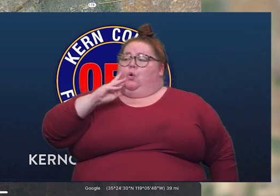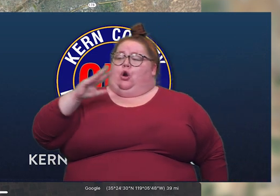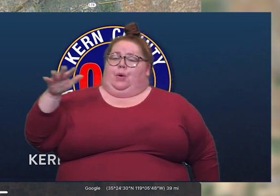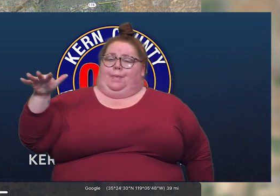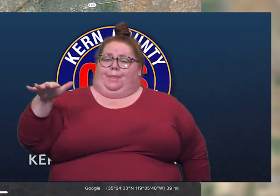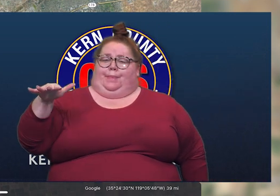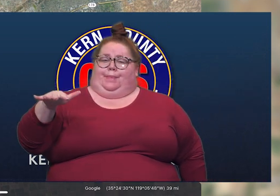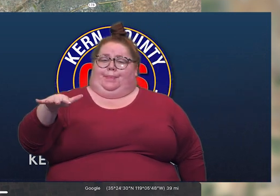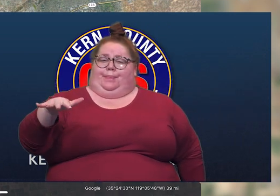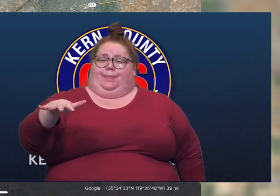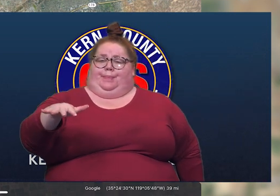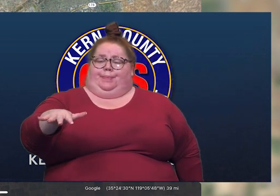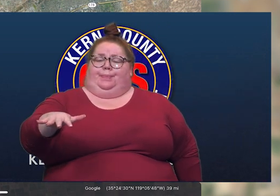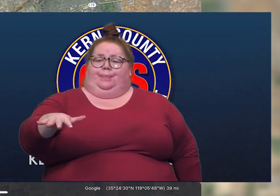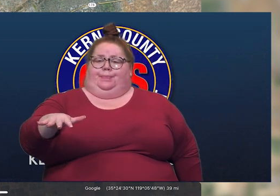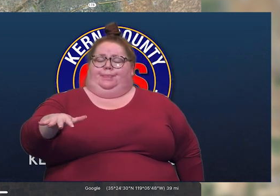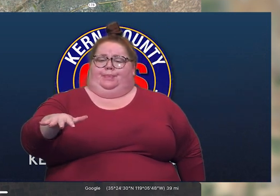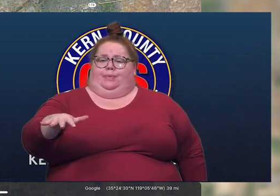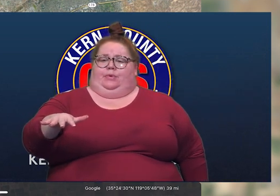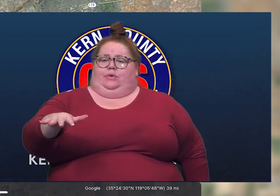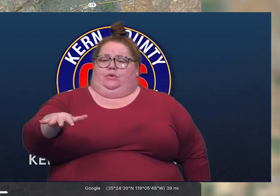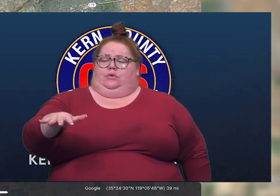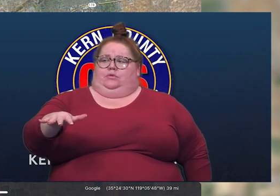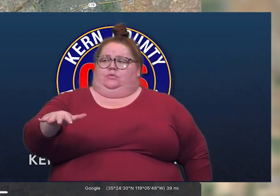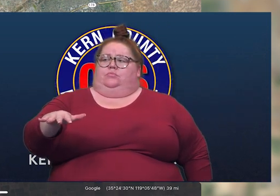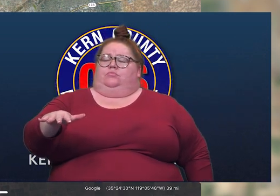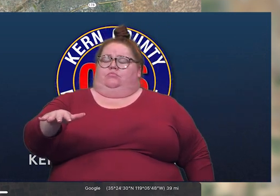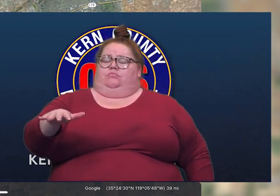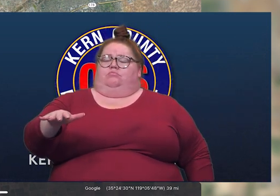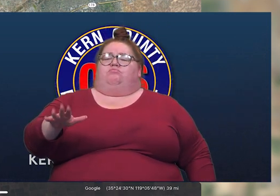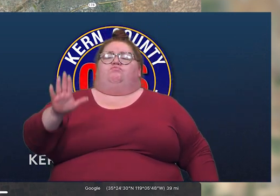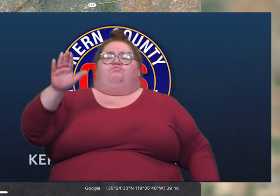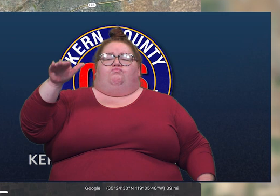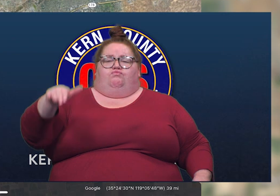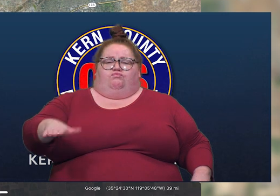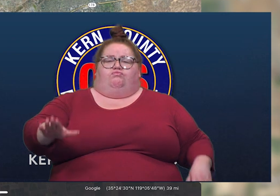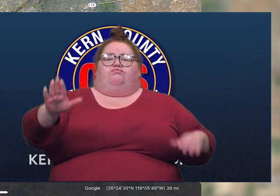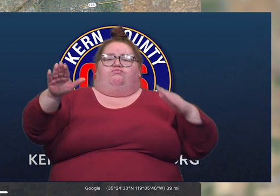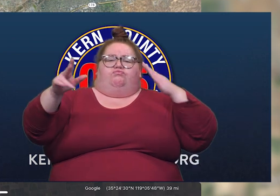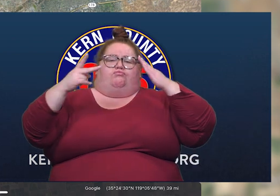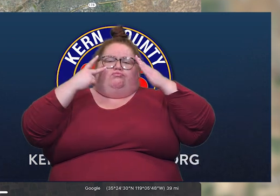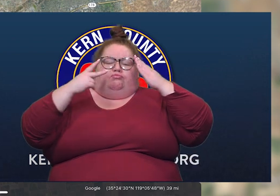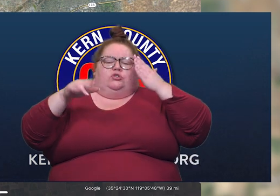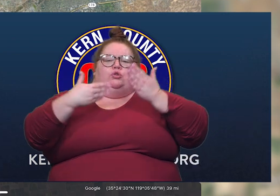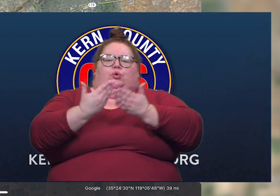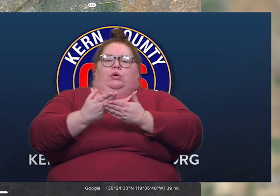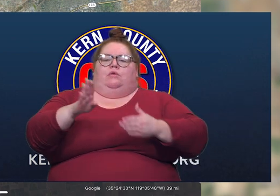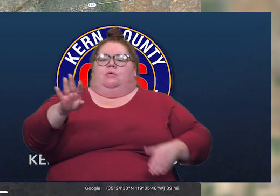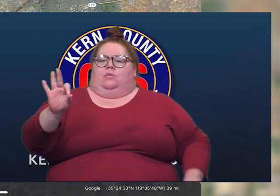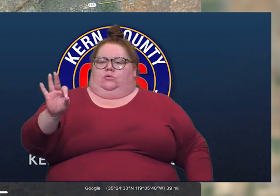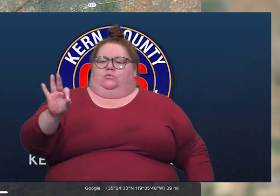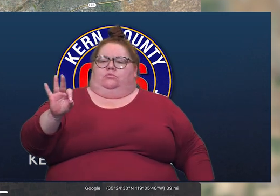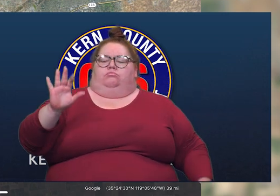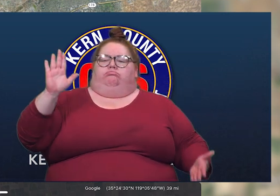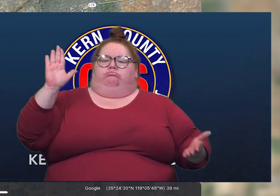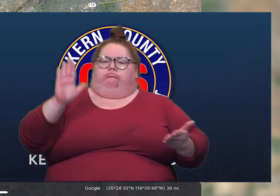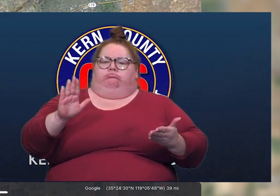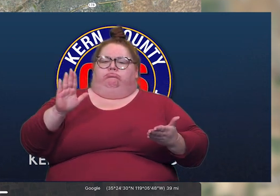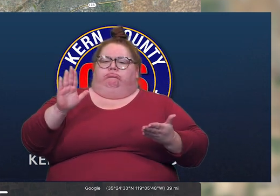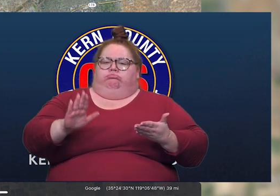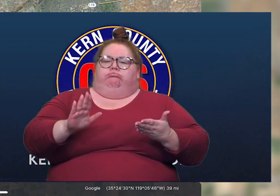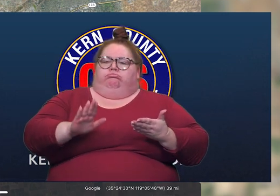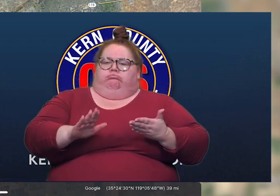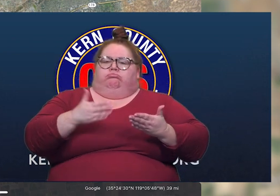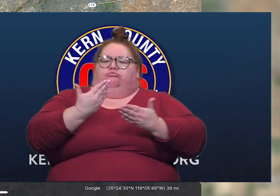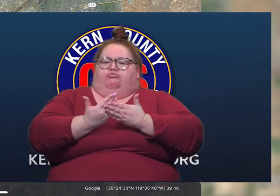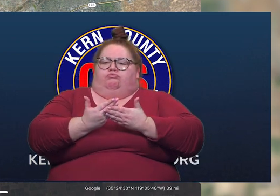up and go down, realize as it comes through into Bakersfield, you're reducing that flow, that cubic feet